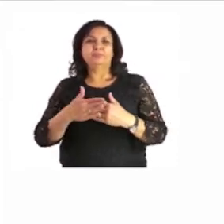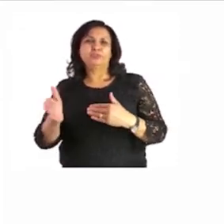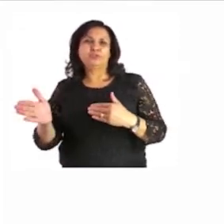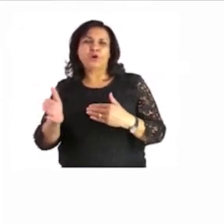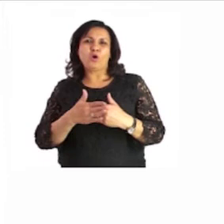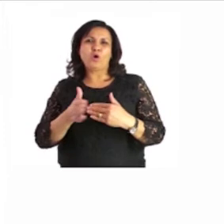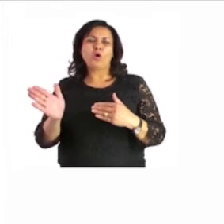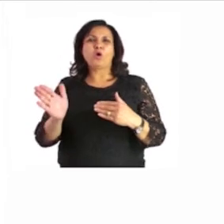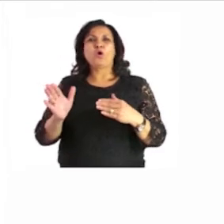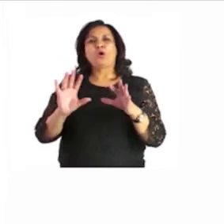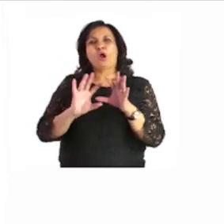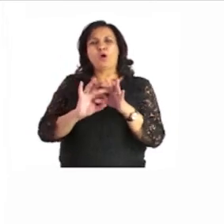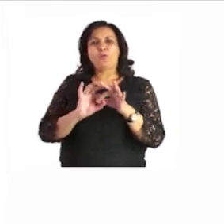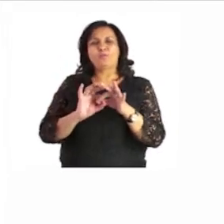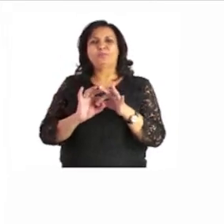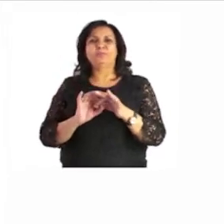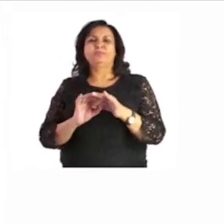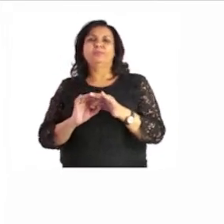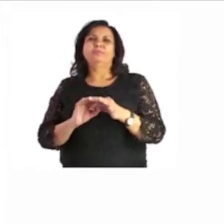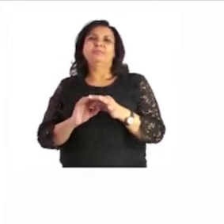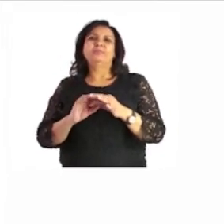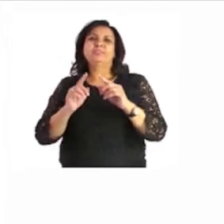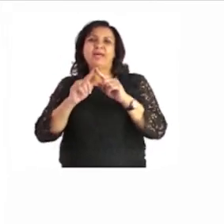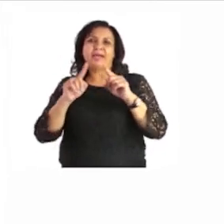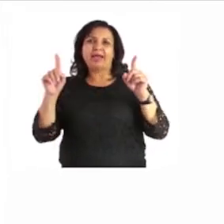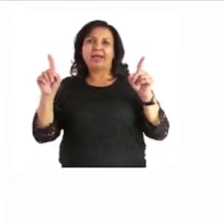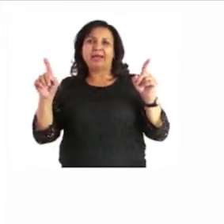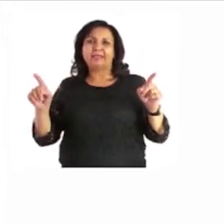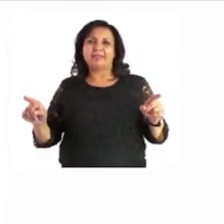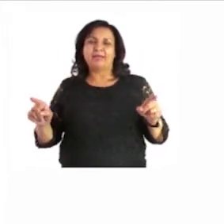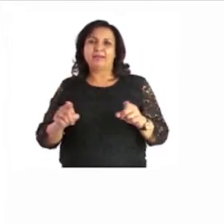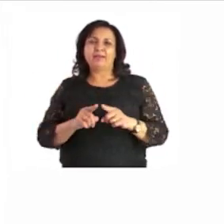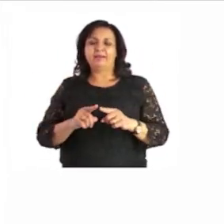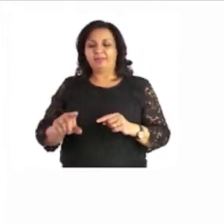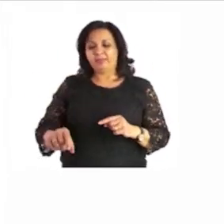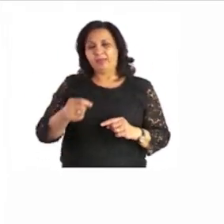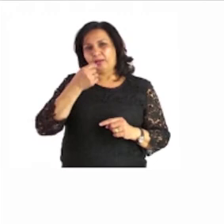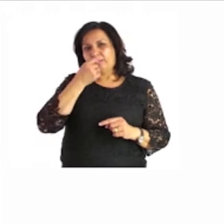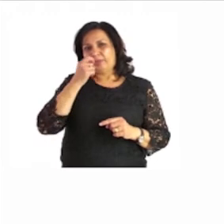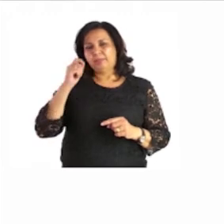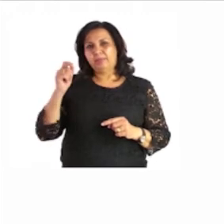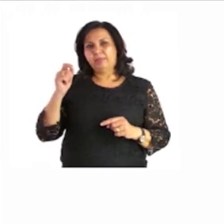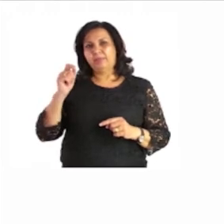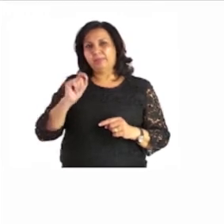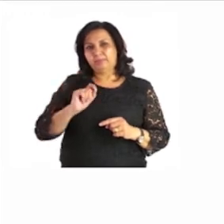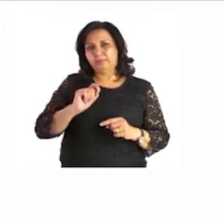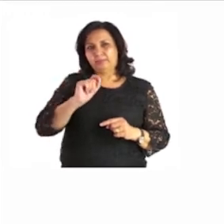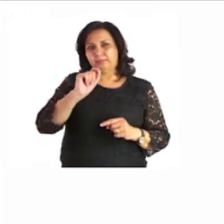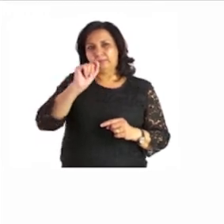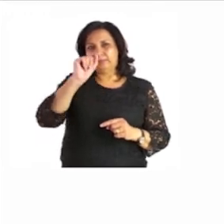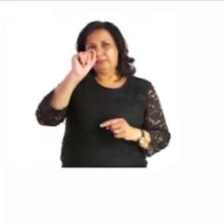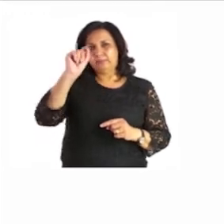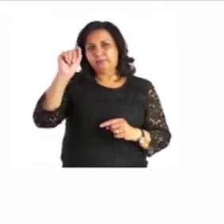a rectangle shape well done now you can take your pencil and trace over the